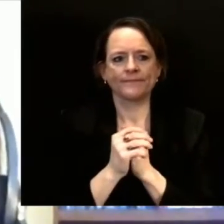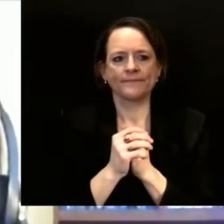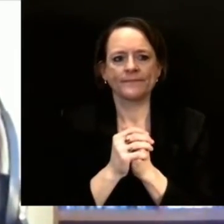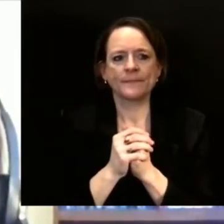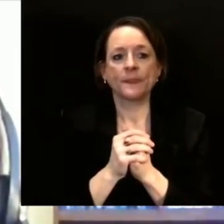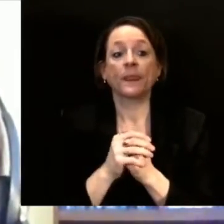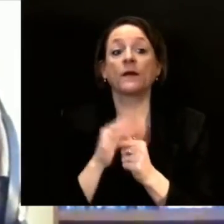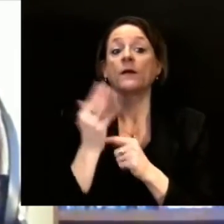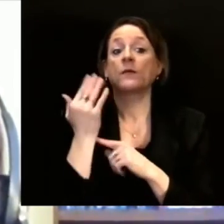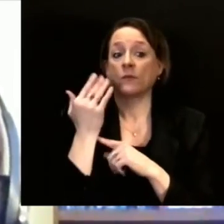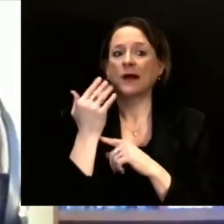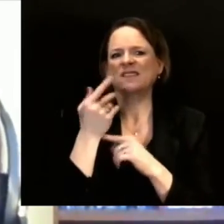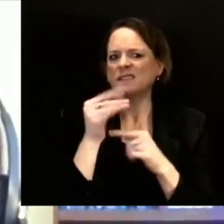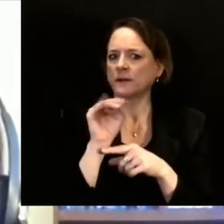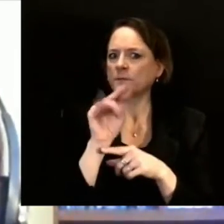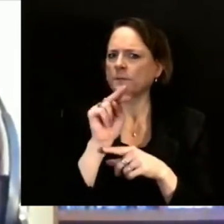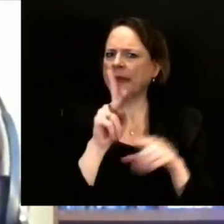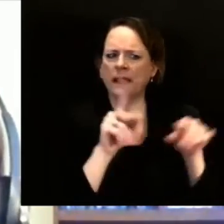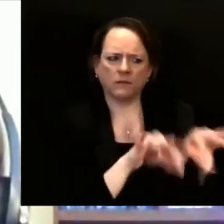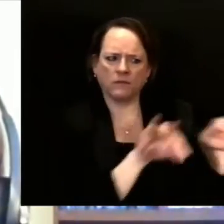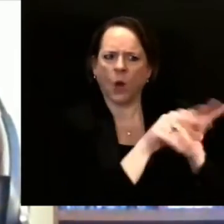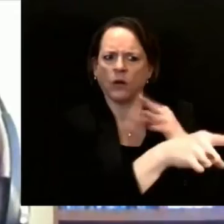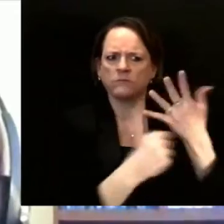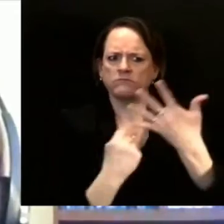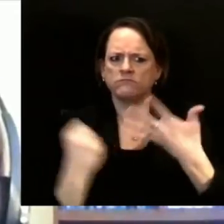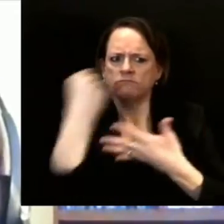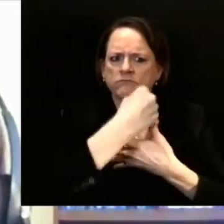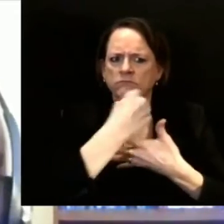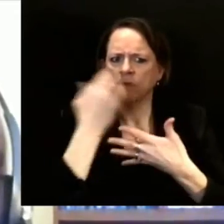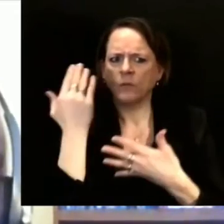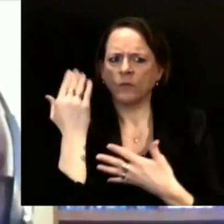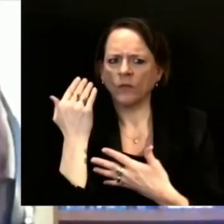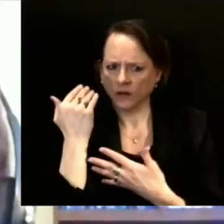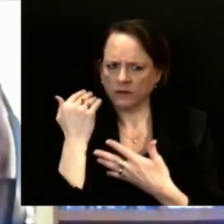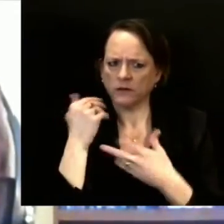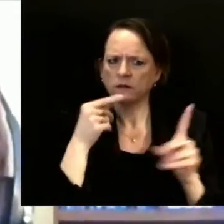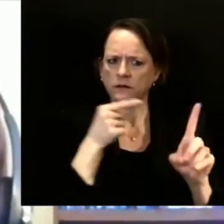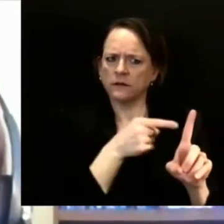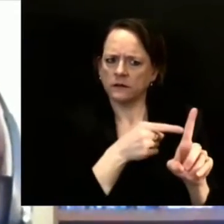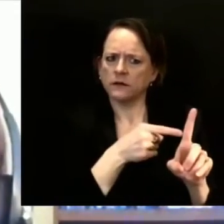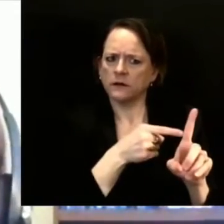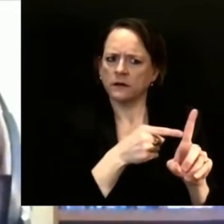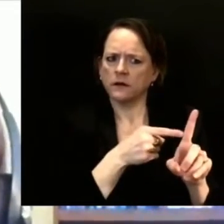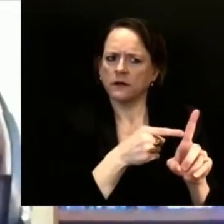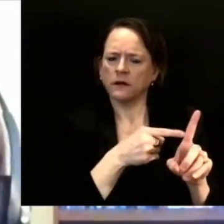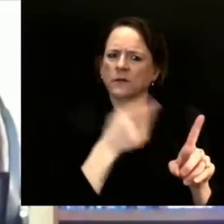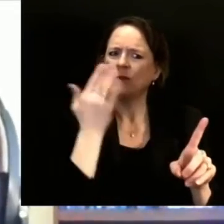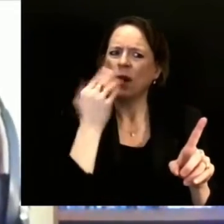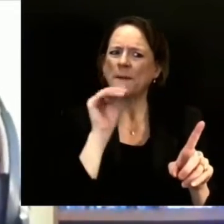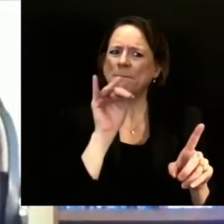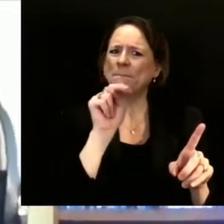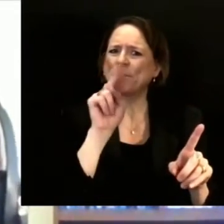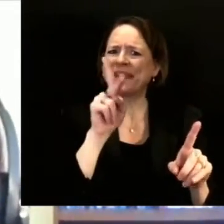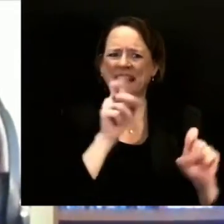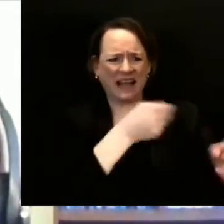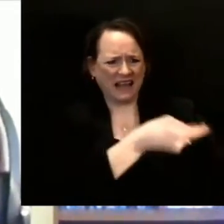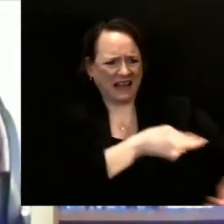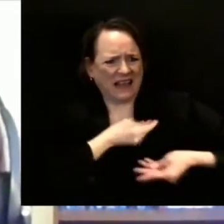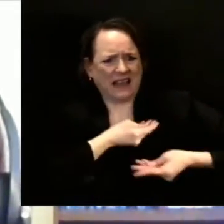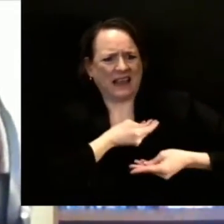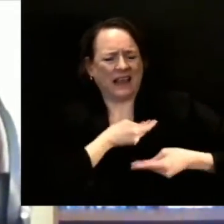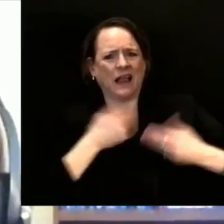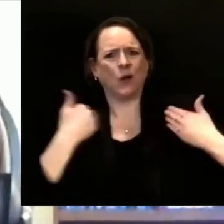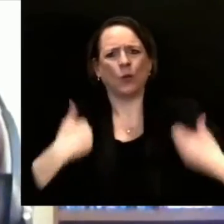happens. And so that's why this population is particularly important to avoid both those